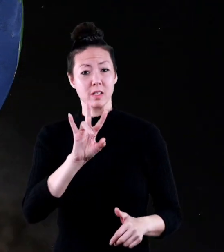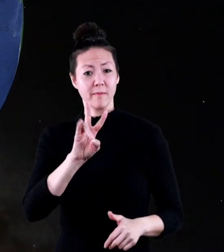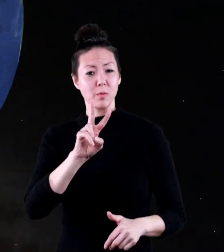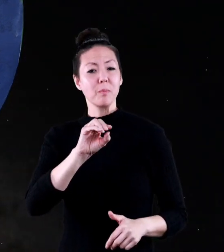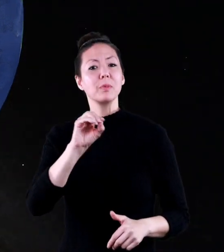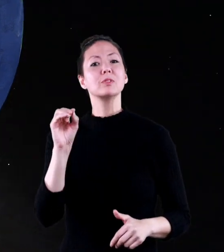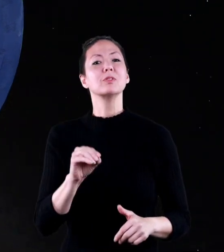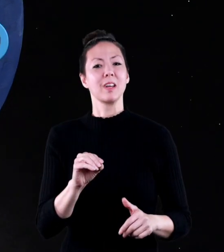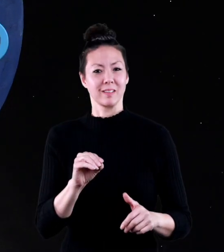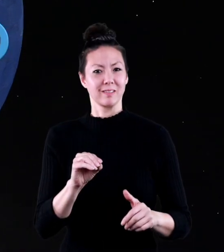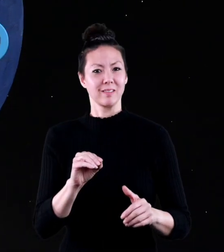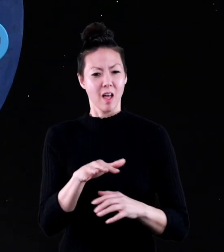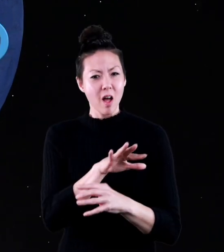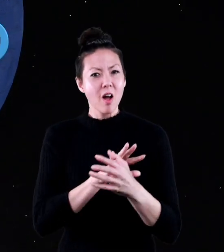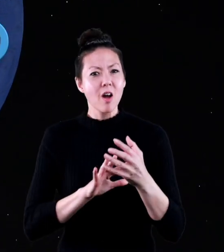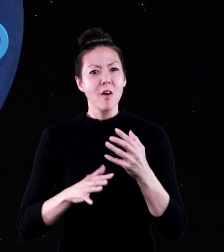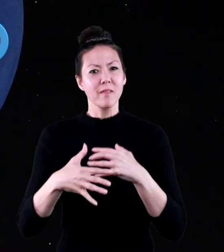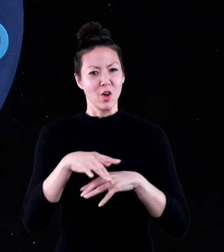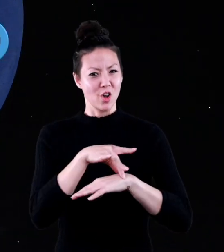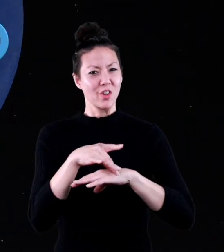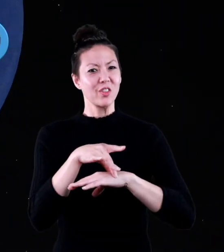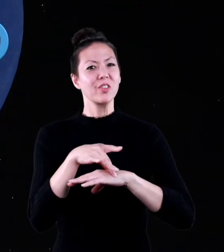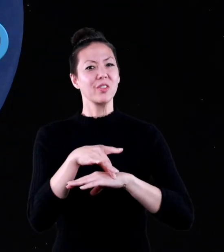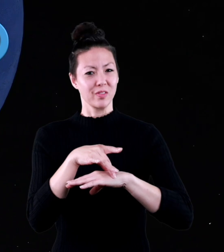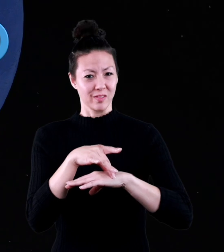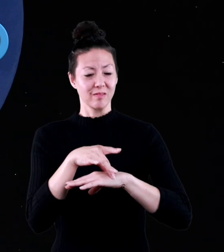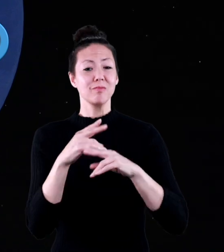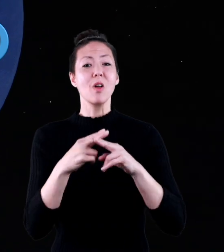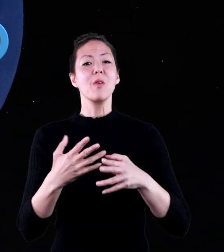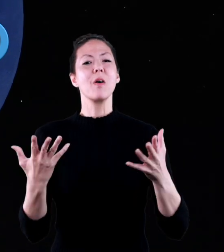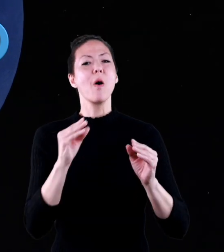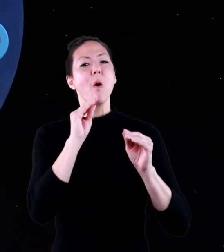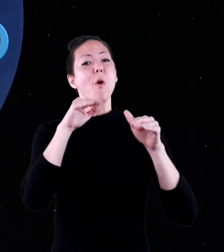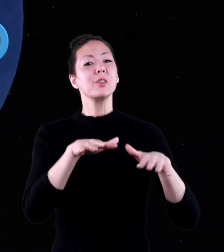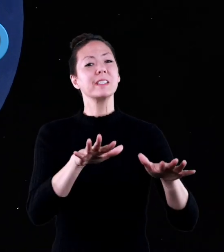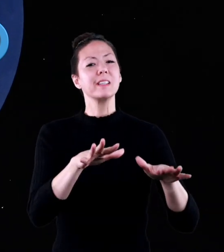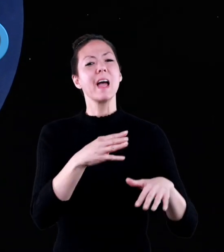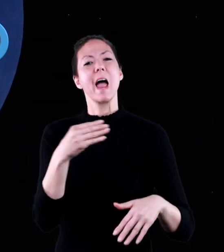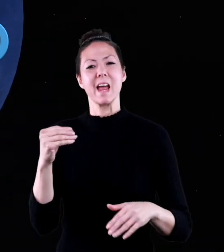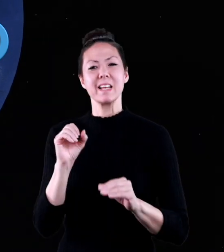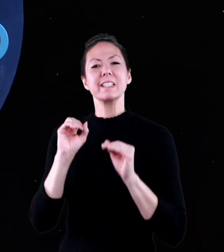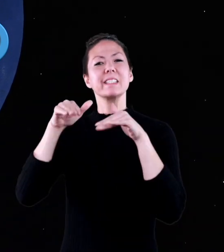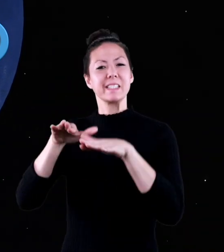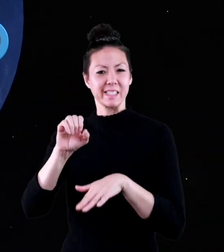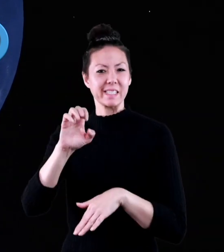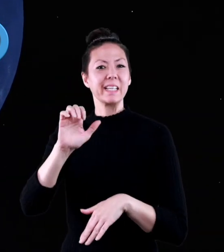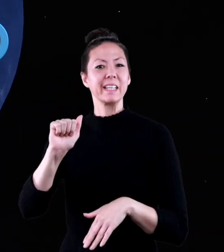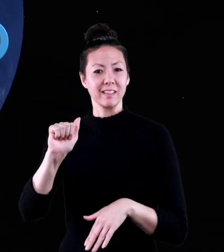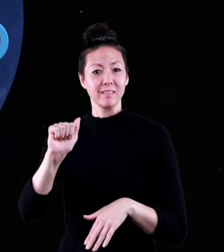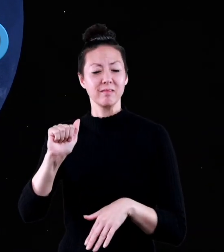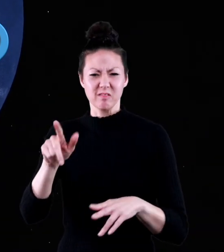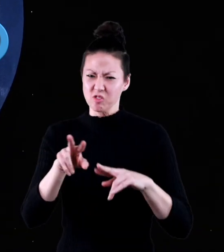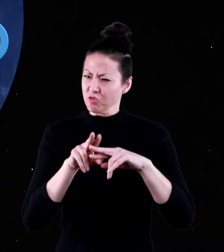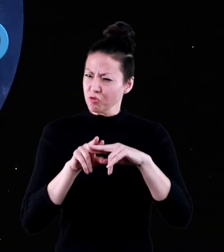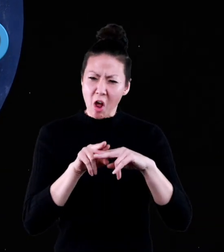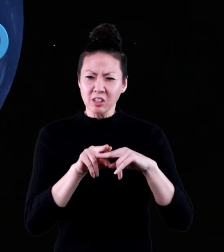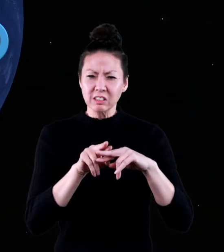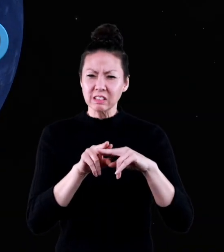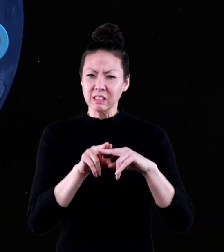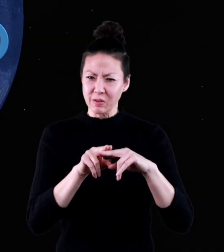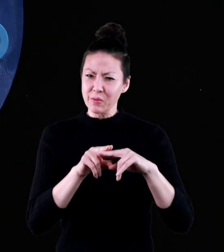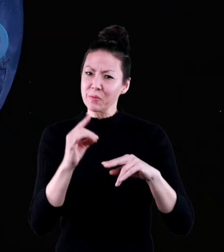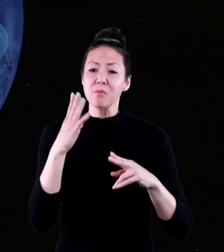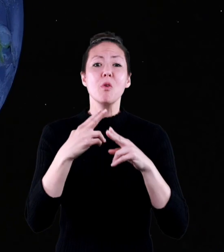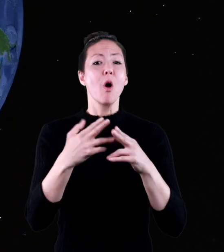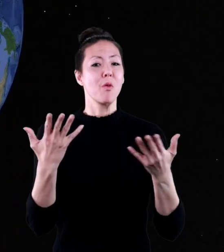In fact, over 72% of the earth is covered with water called oceans and seas. The oceans are very